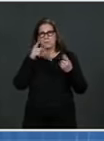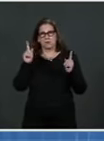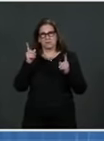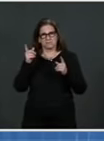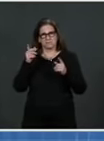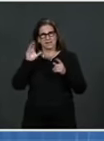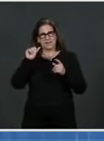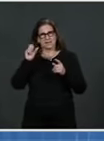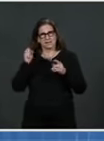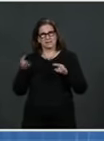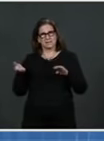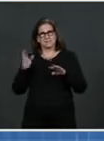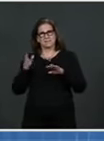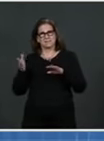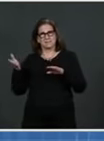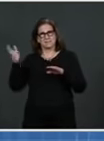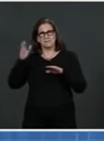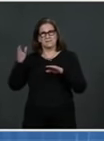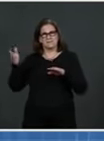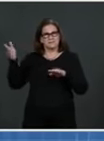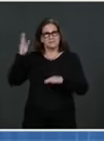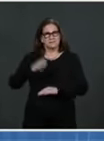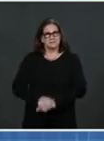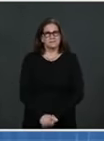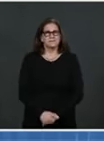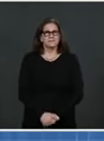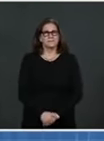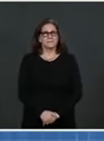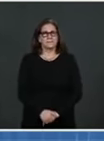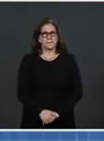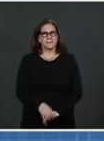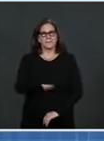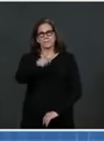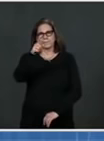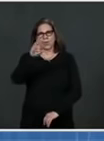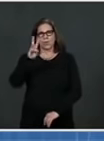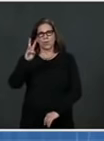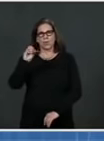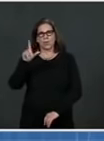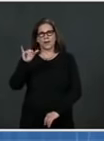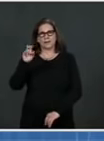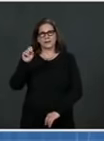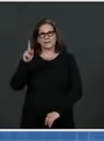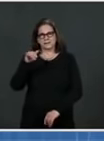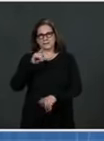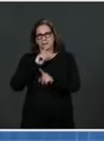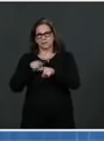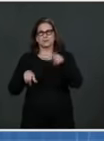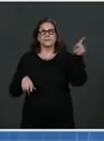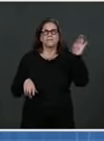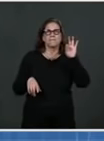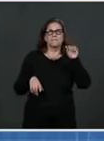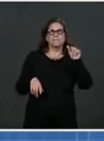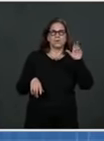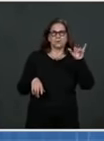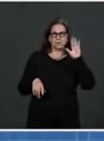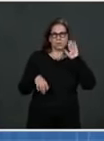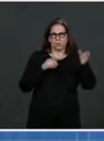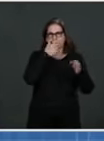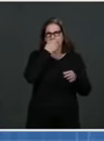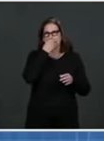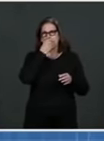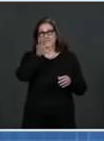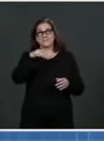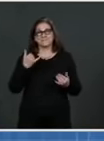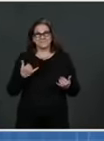with you, Dr. Walensky, and then Dr. Fauci, you'd come after that. Dr. Yeah, I think we're investigating some of these outbreaks at